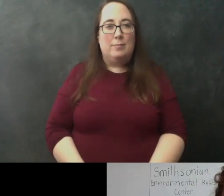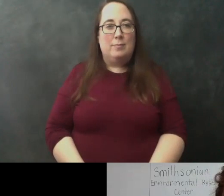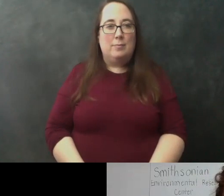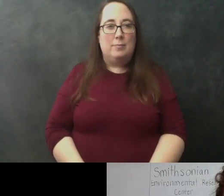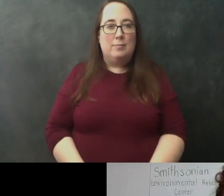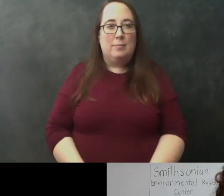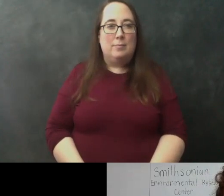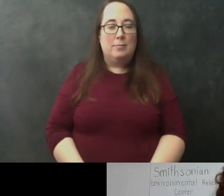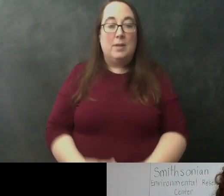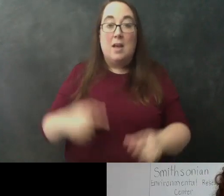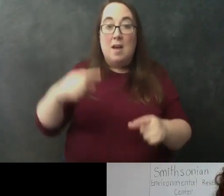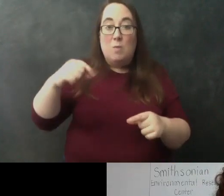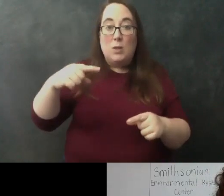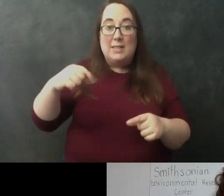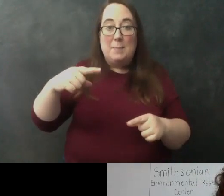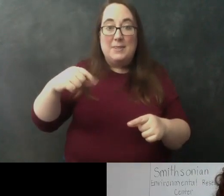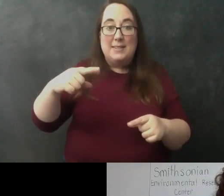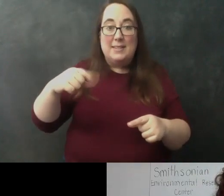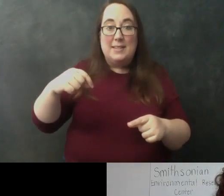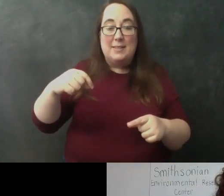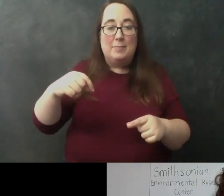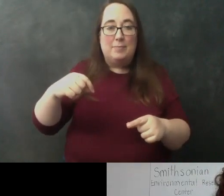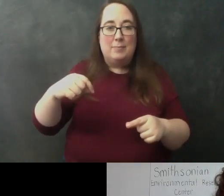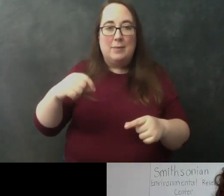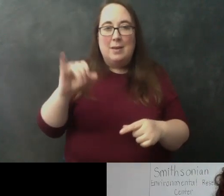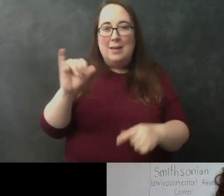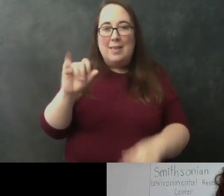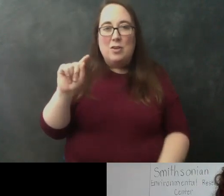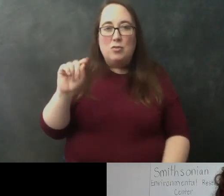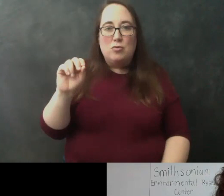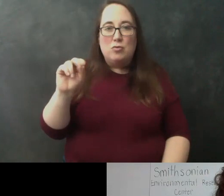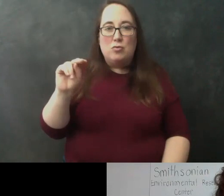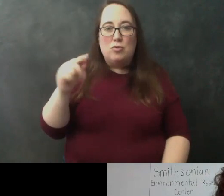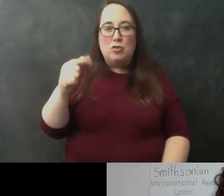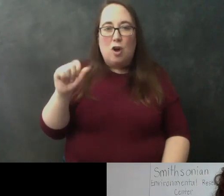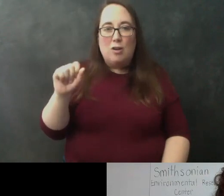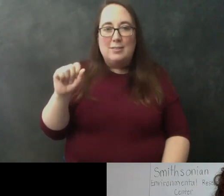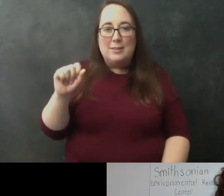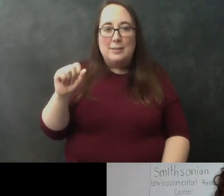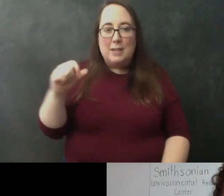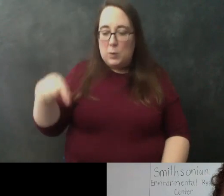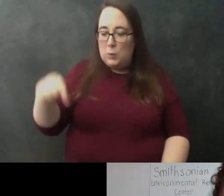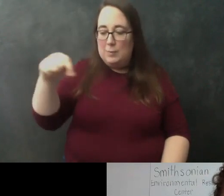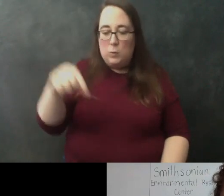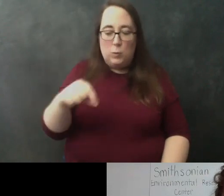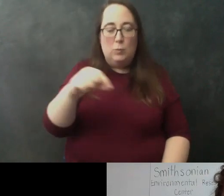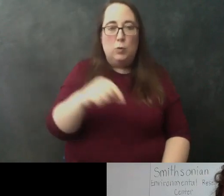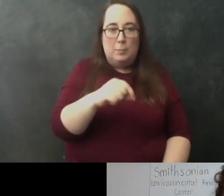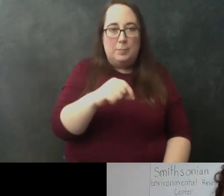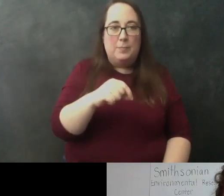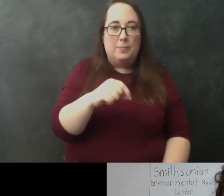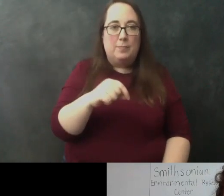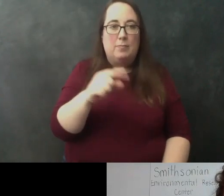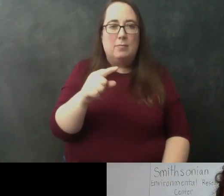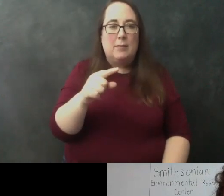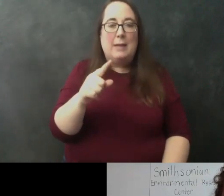these forceps um which are actually just like tiny tongs so you can use them to grab small pieces of things and i have special metal